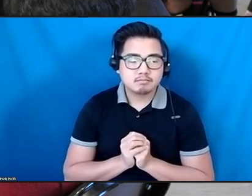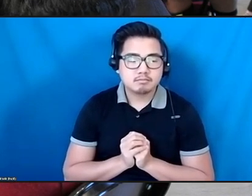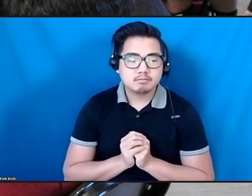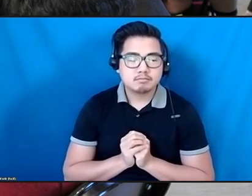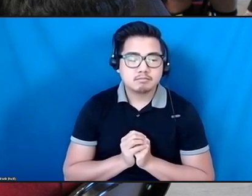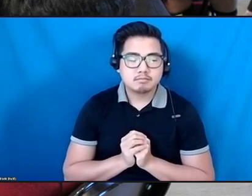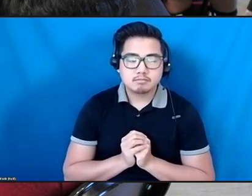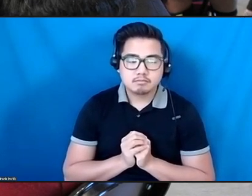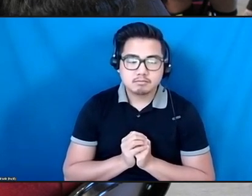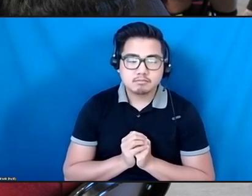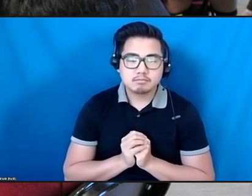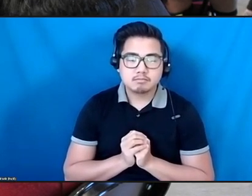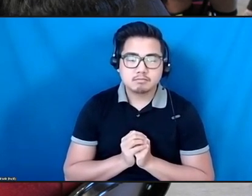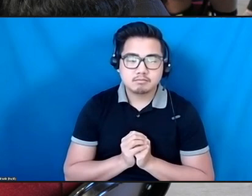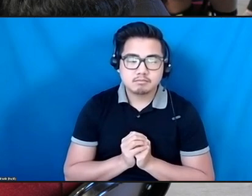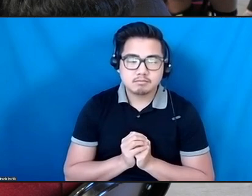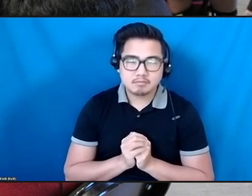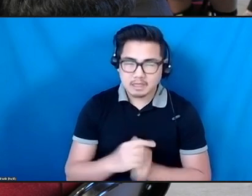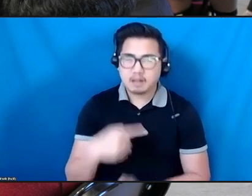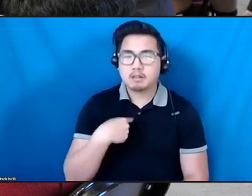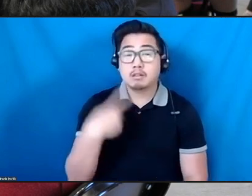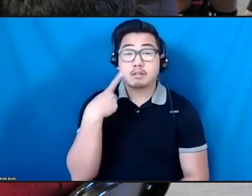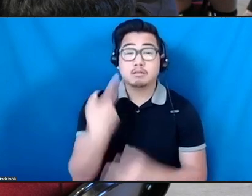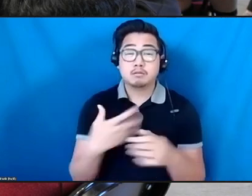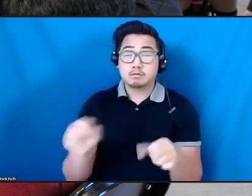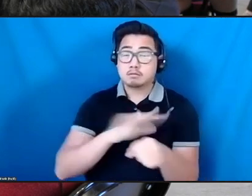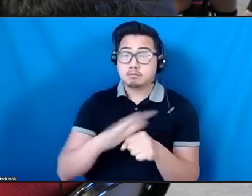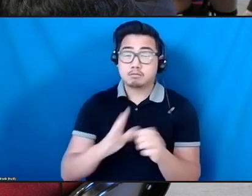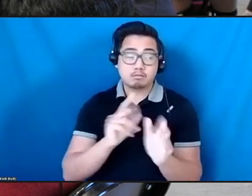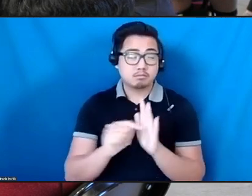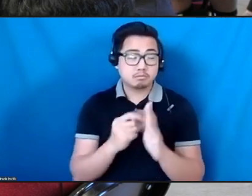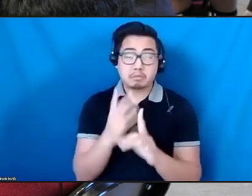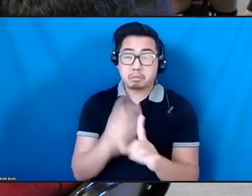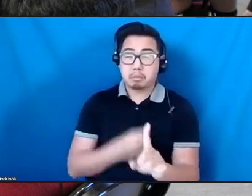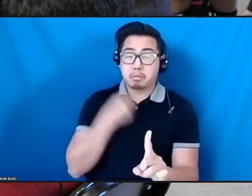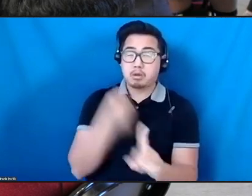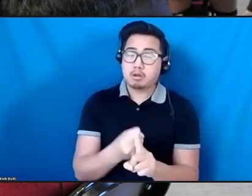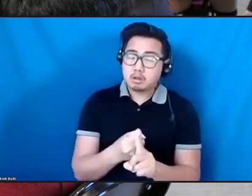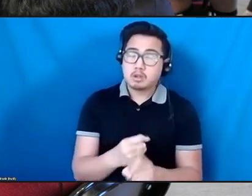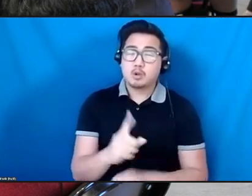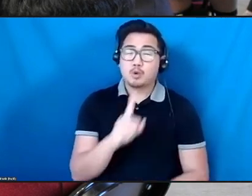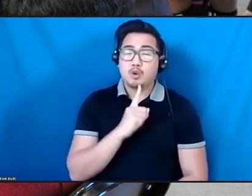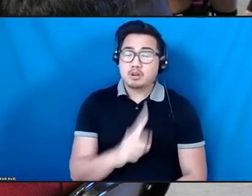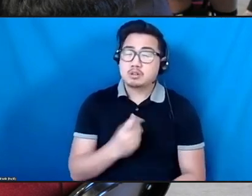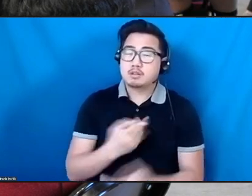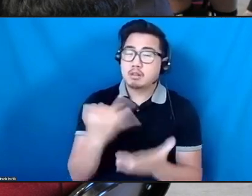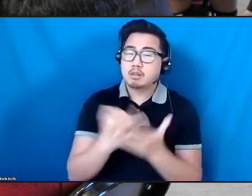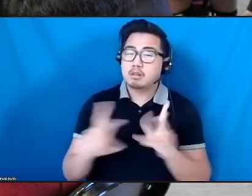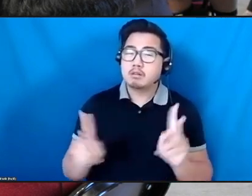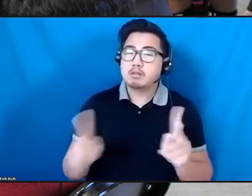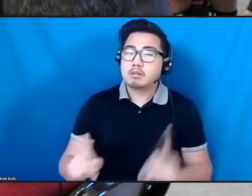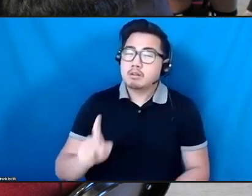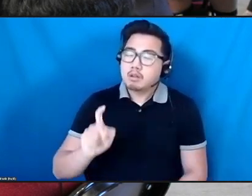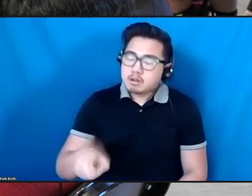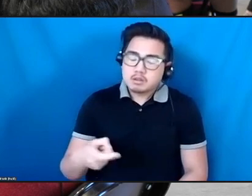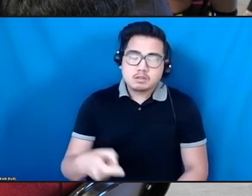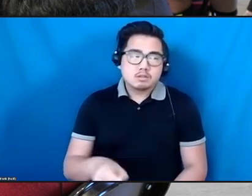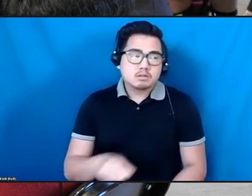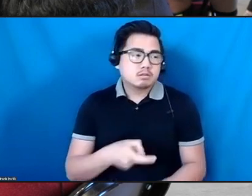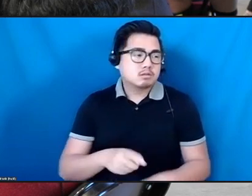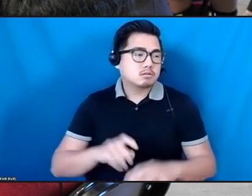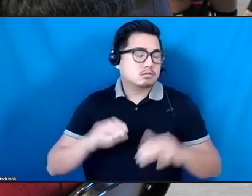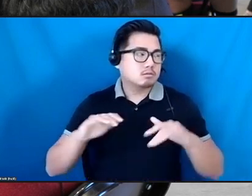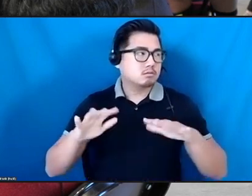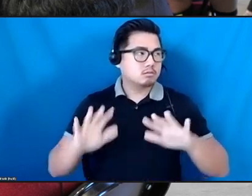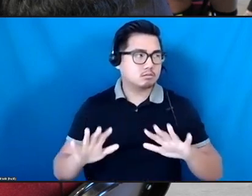artist's ability to survive and what the artist's economy looks like in every field. I mean, obviously, I can speak to it most specifically